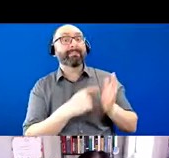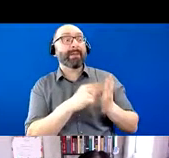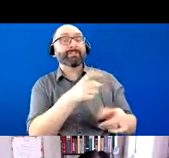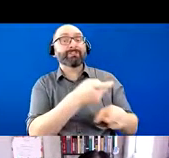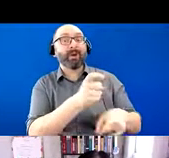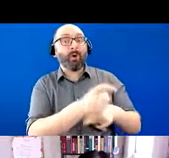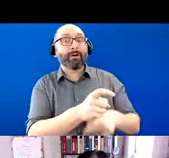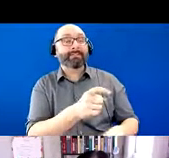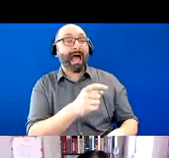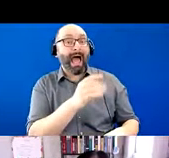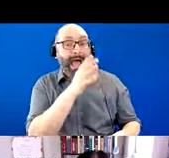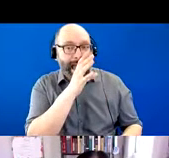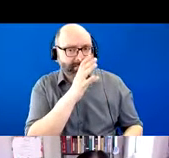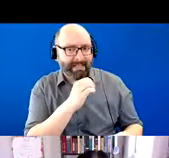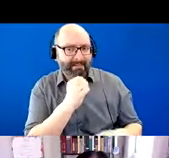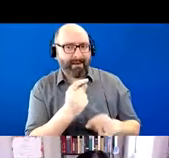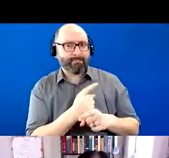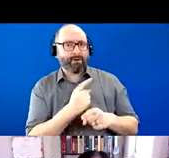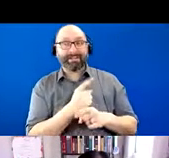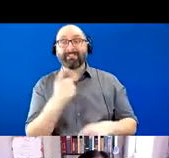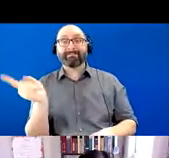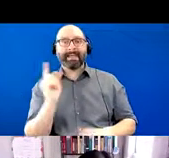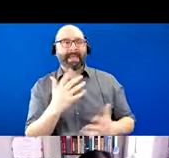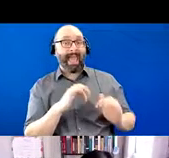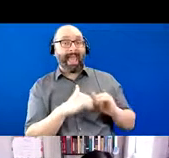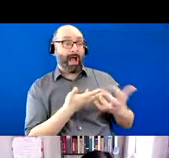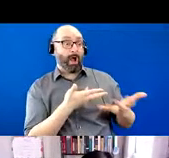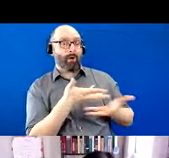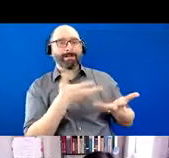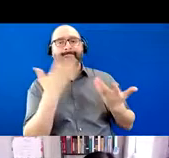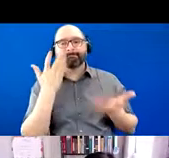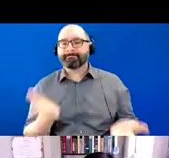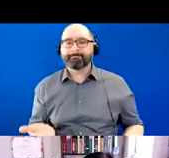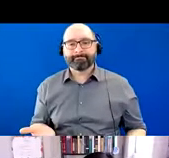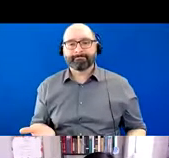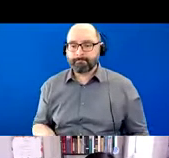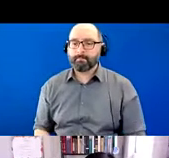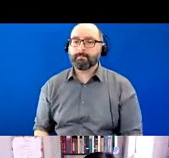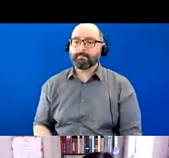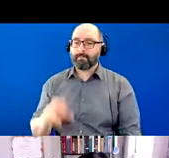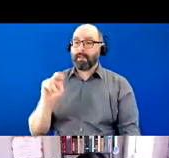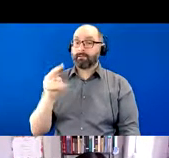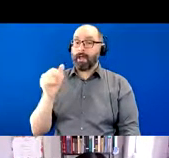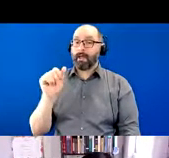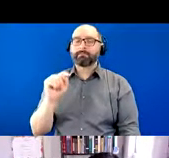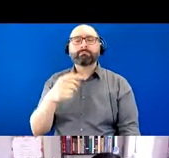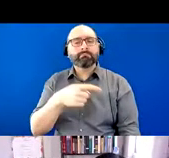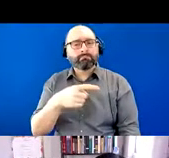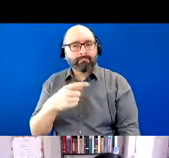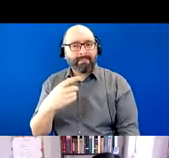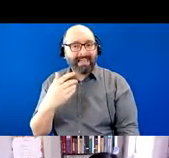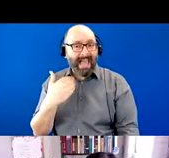they just didn't know how to be around him. Yeah, and did she have any safety